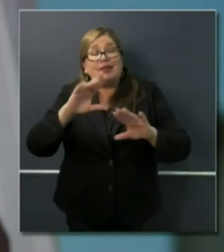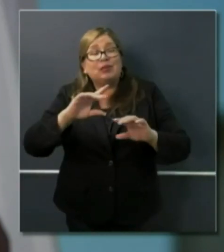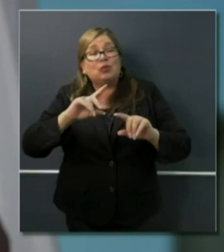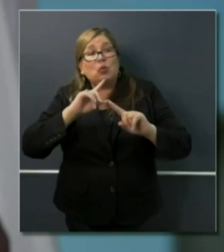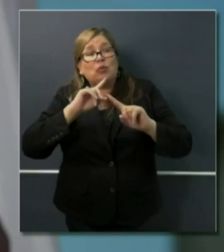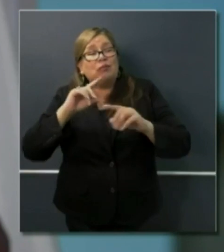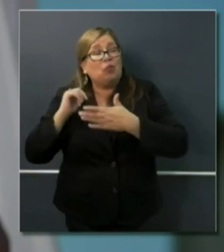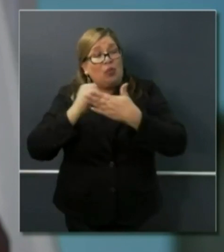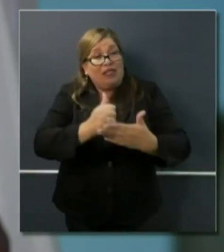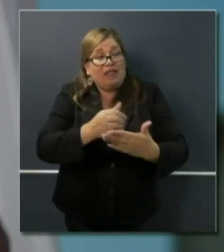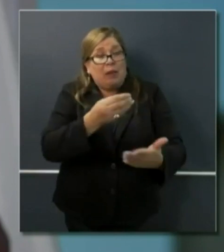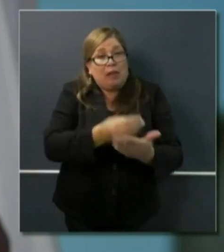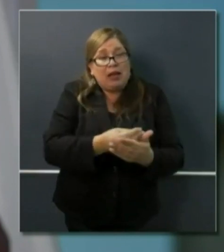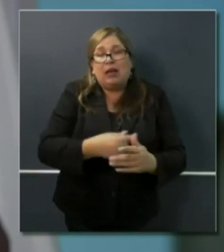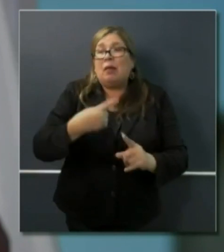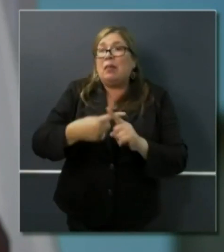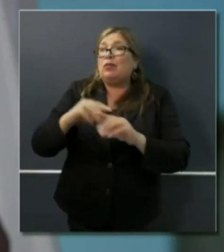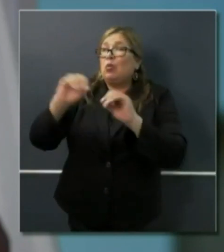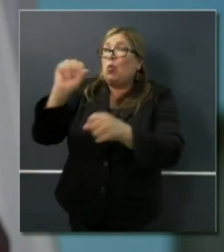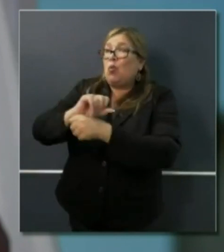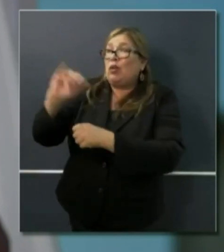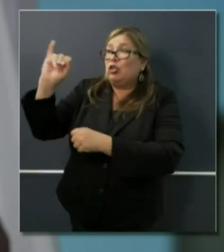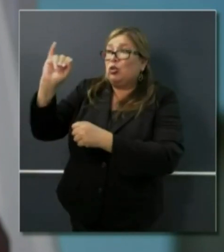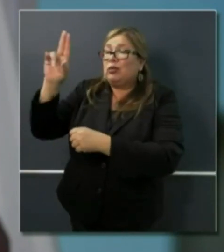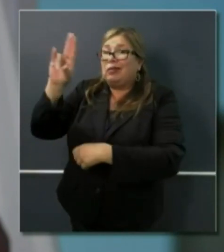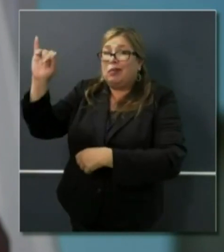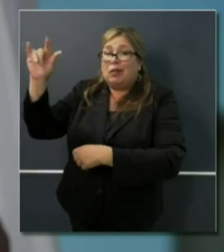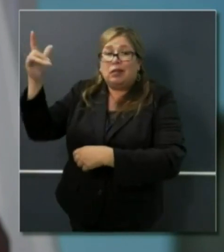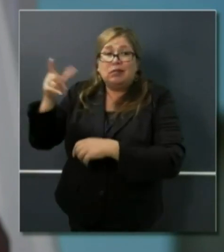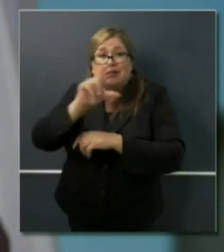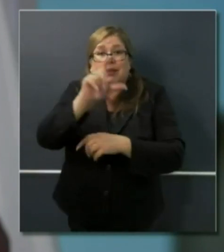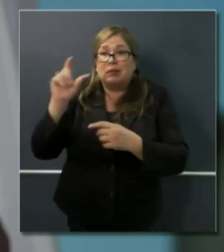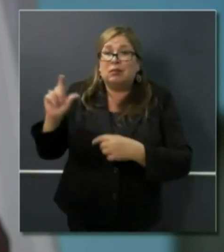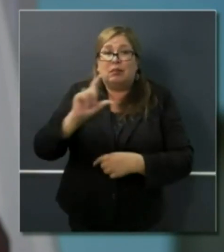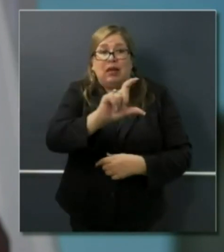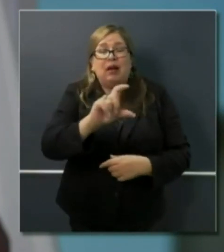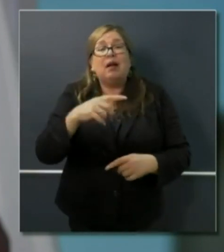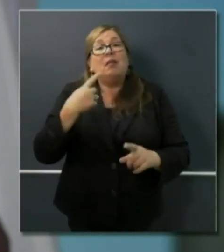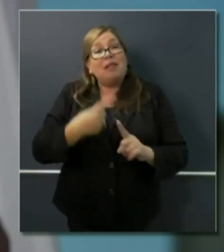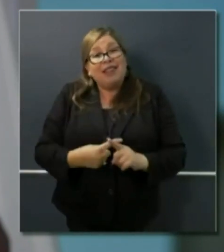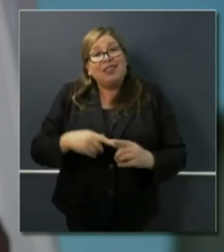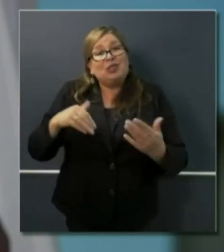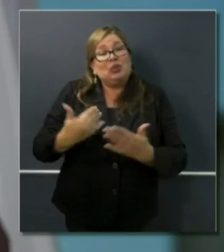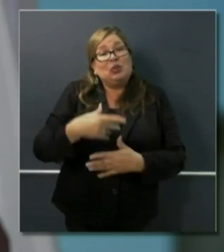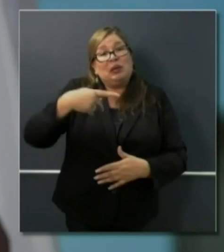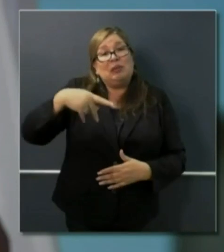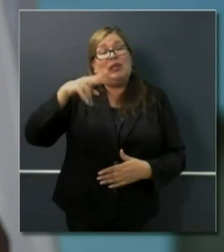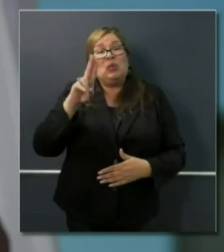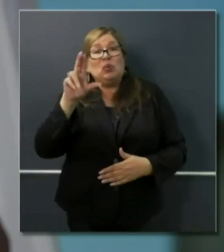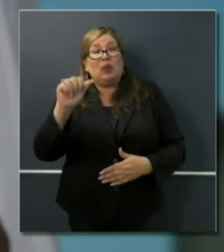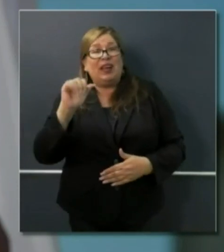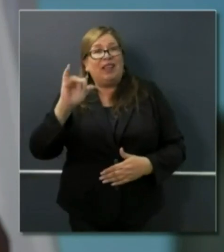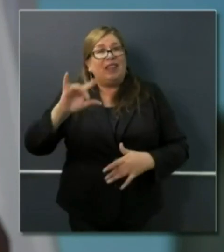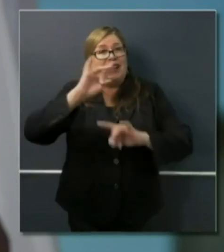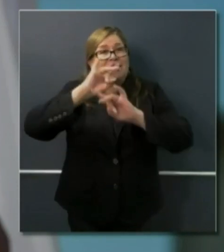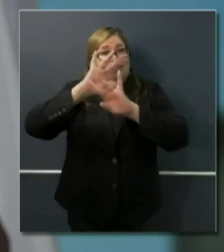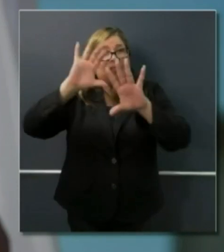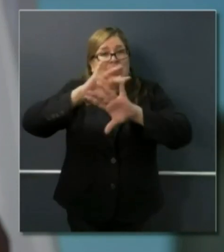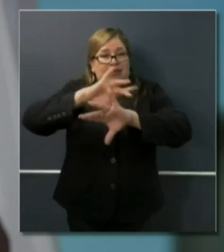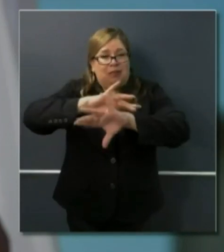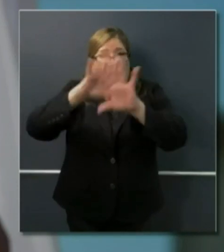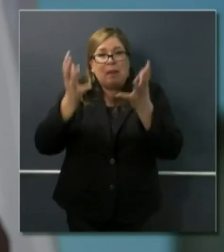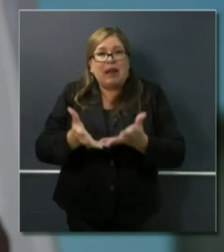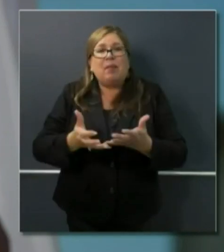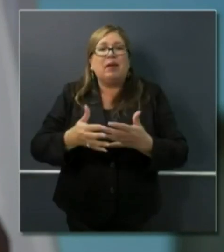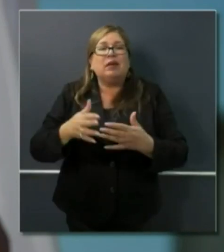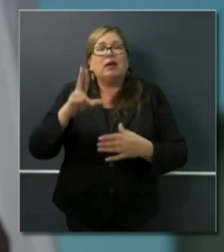funds and unemployment insurance, but now setting up this new PUA system, Pandemic Unemployment Assistance System. I